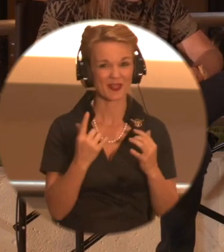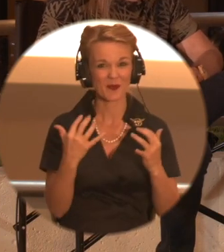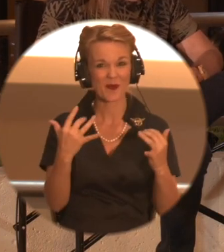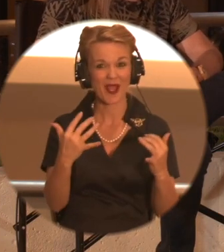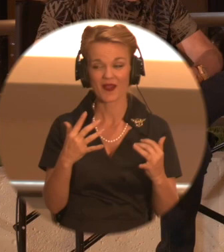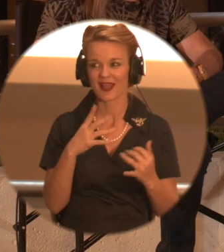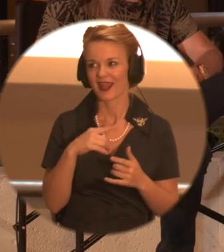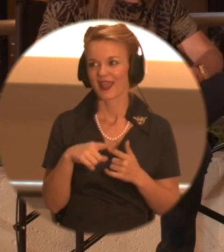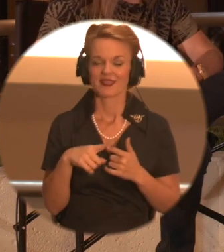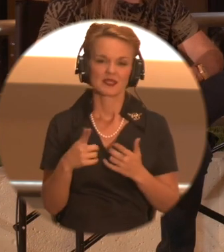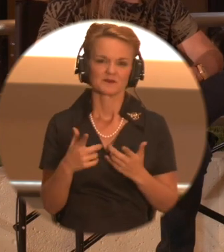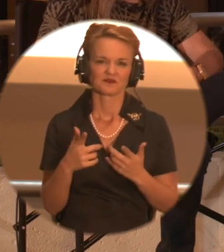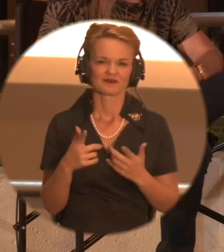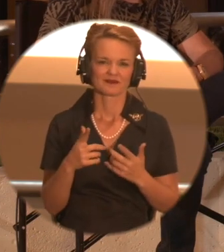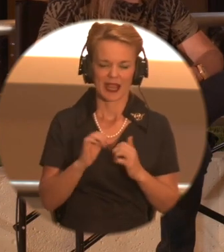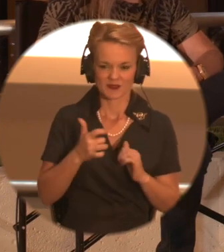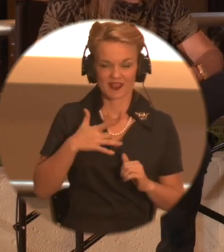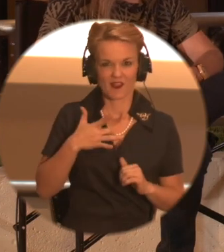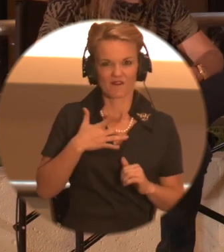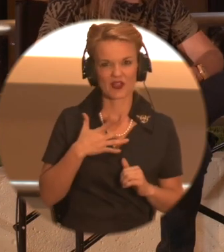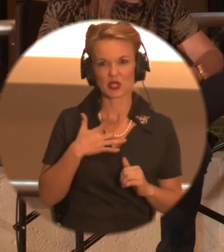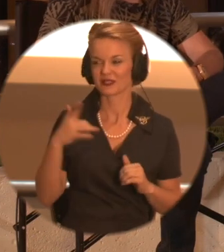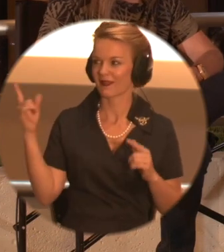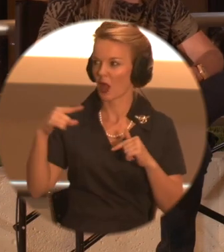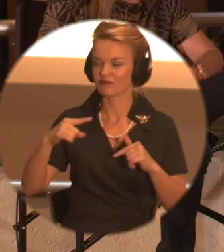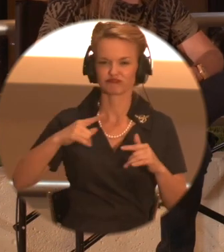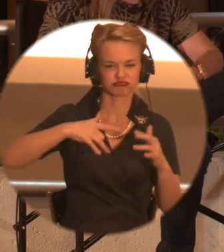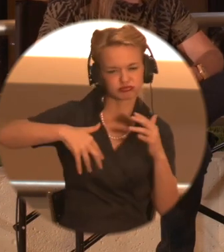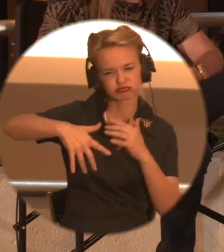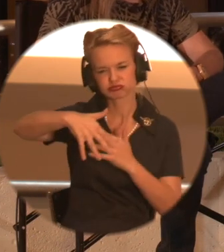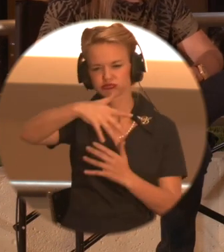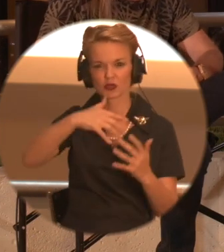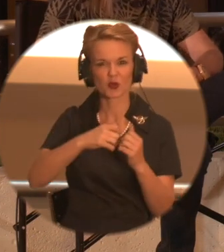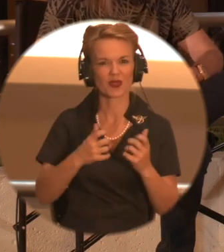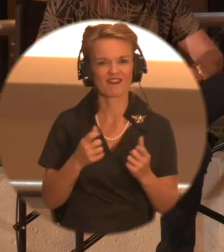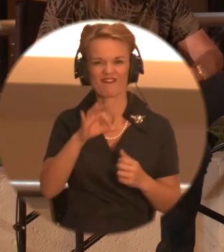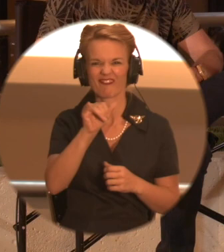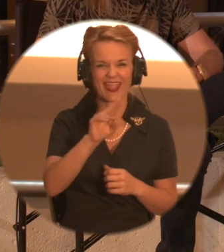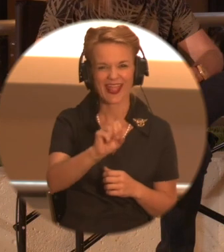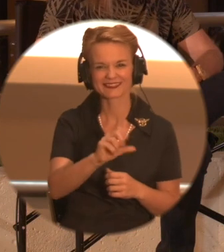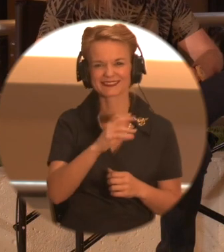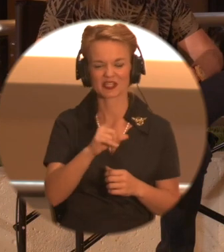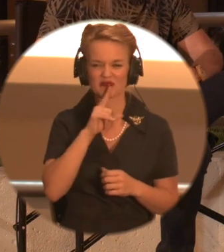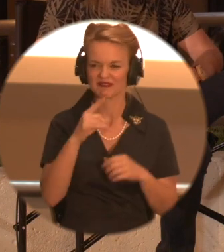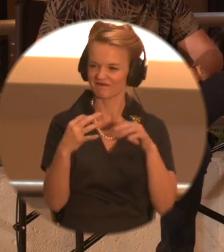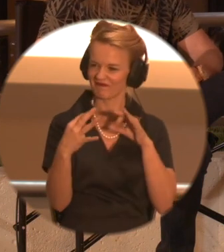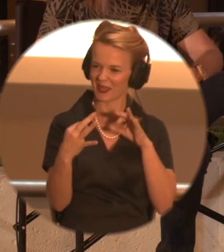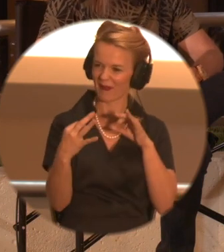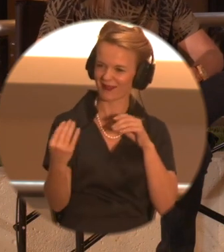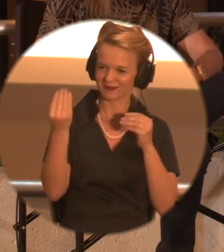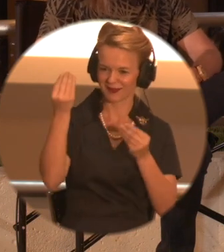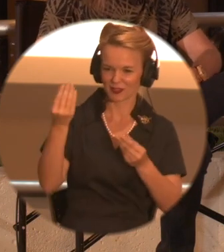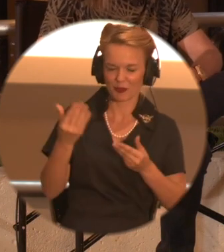just hearing things like that is good thing, but what's it like having a kind of environment where you can interact with fans and just get that feedback, which you don't always